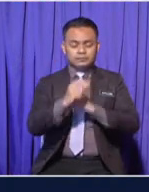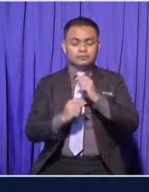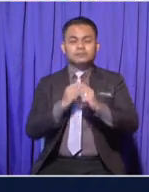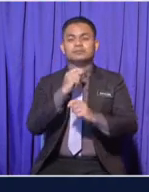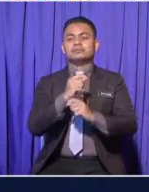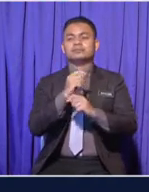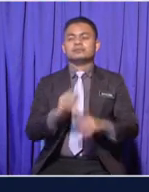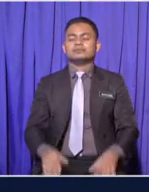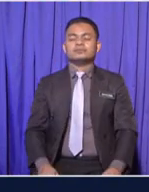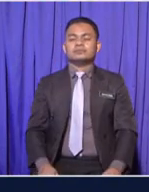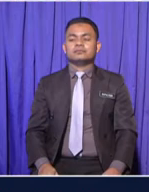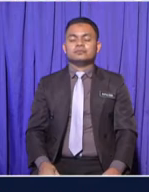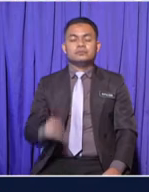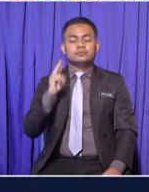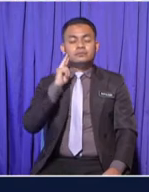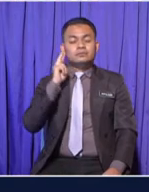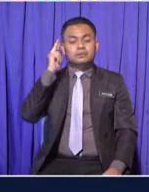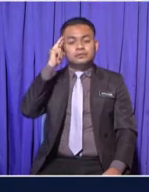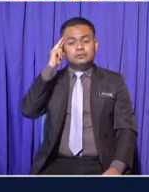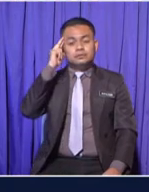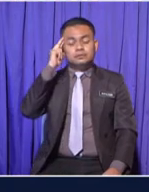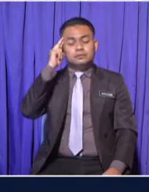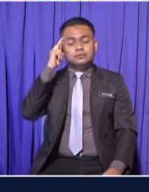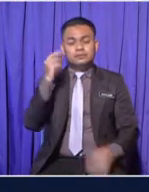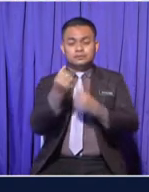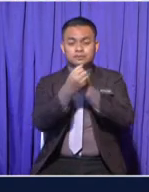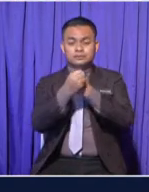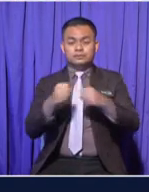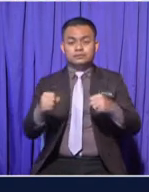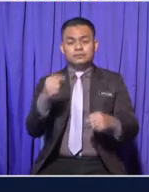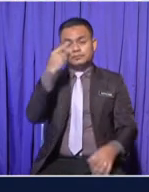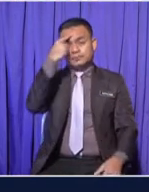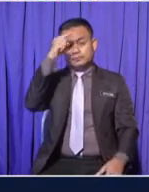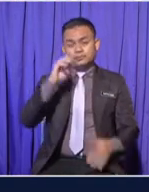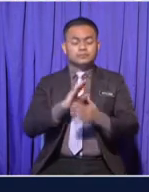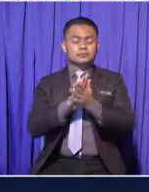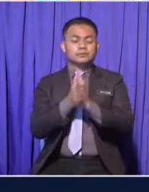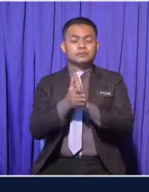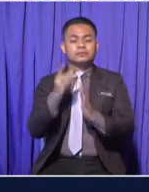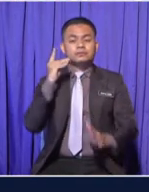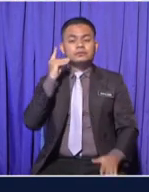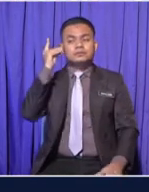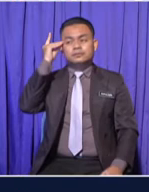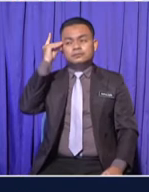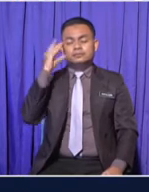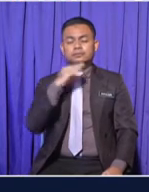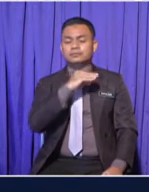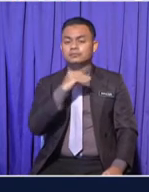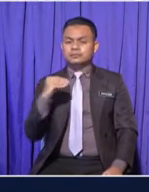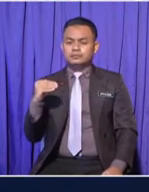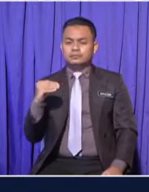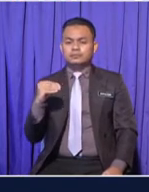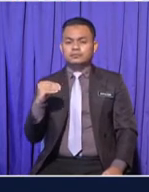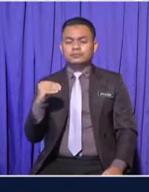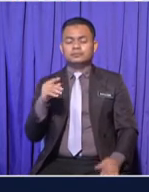old Teenagers are getting ready to be adults and are becoming